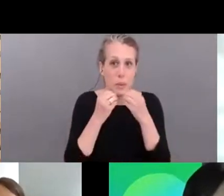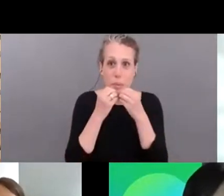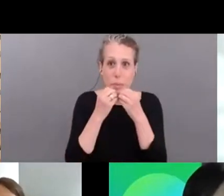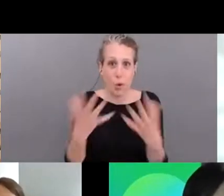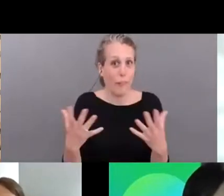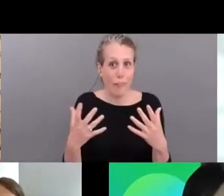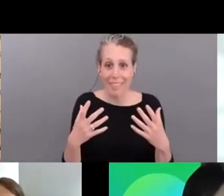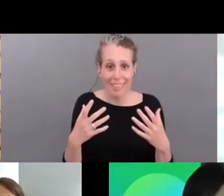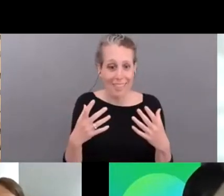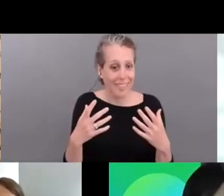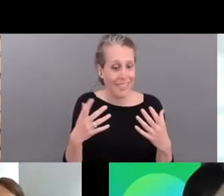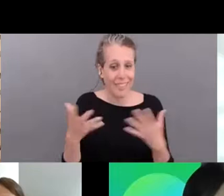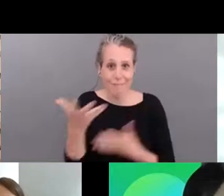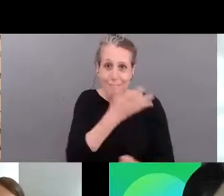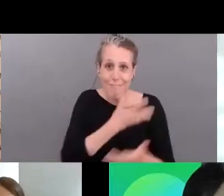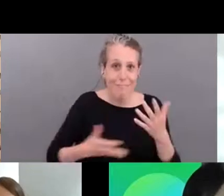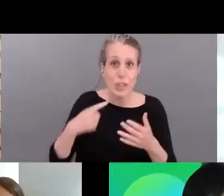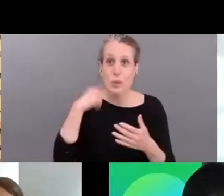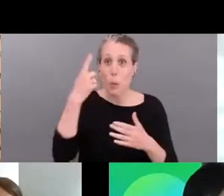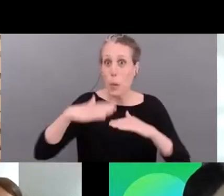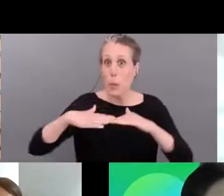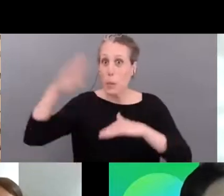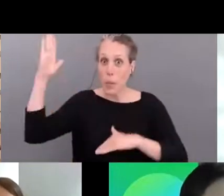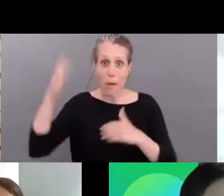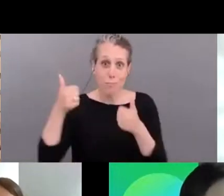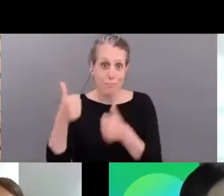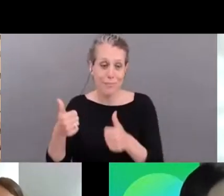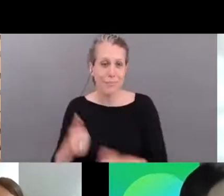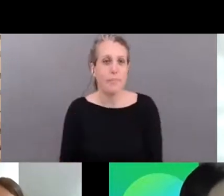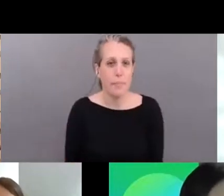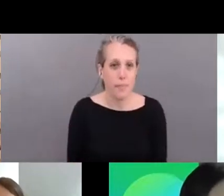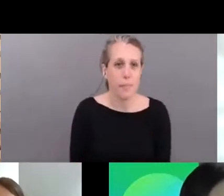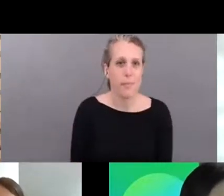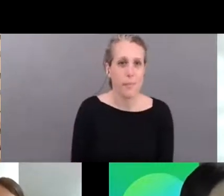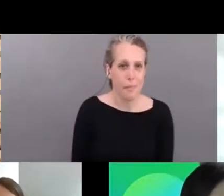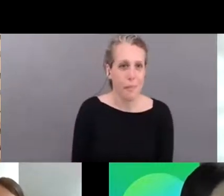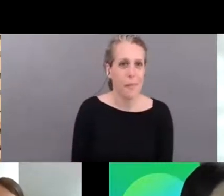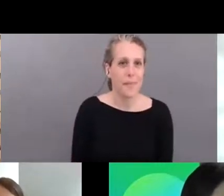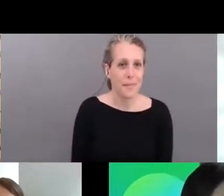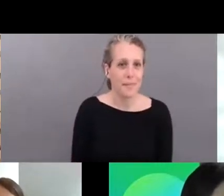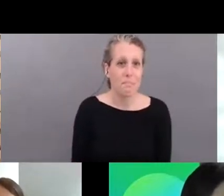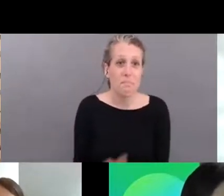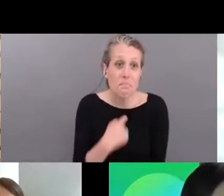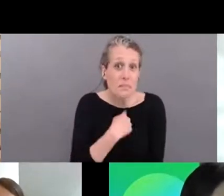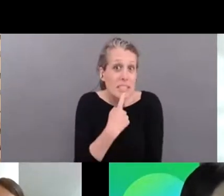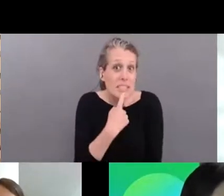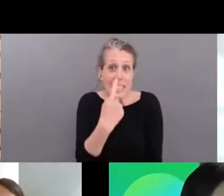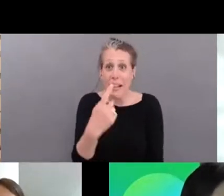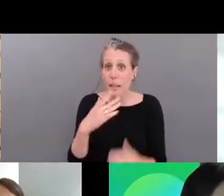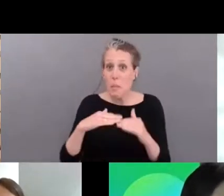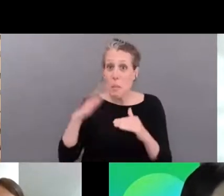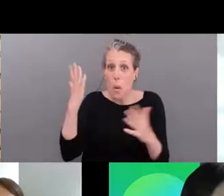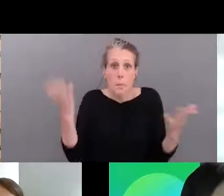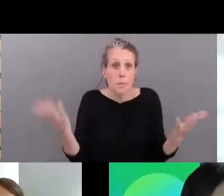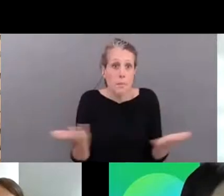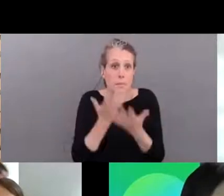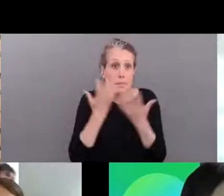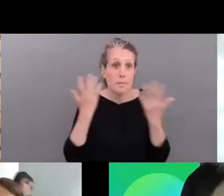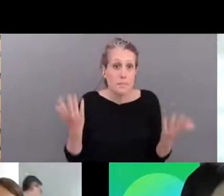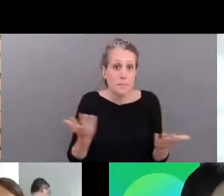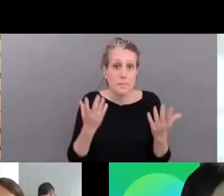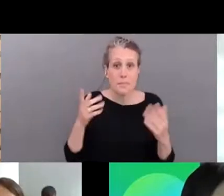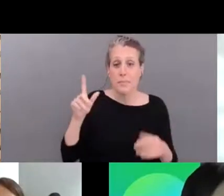even get better tomorrow um and uh what else to say uh i mean as laurie uh